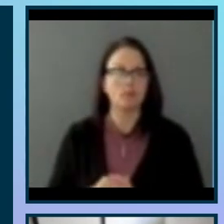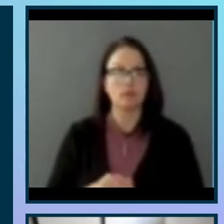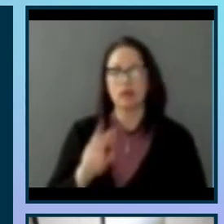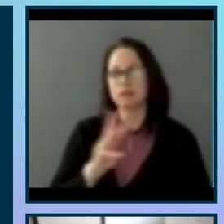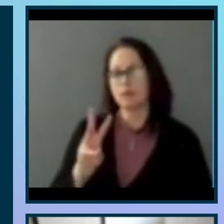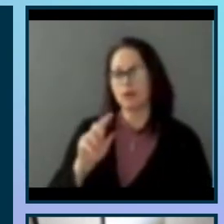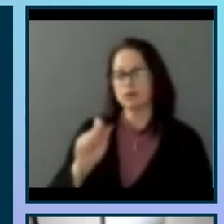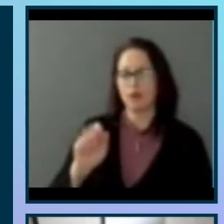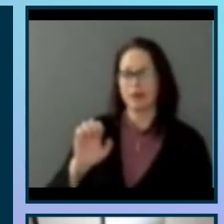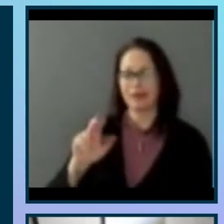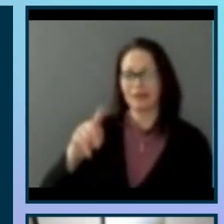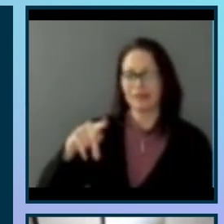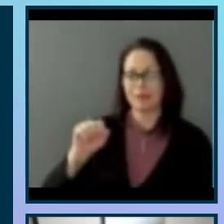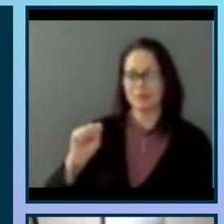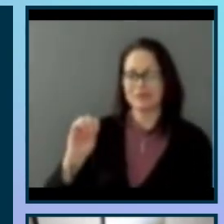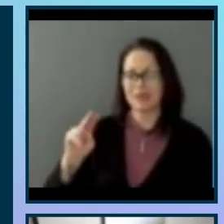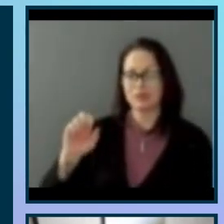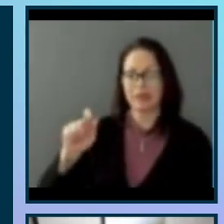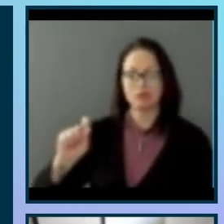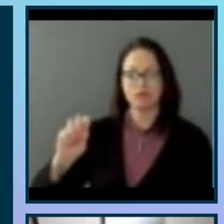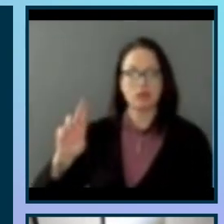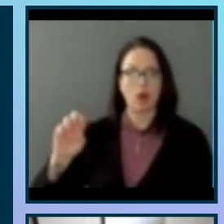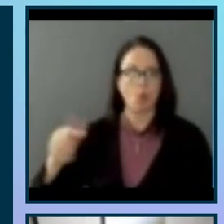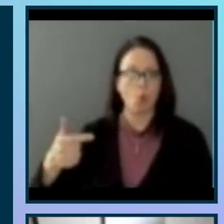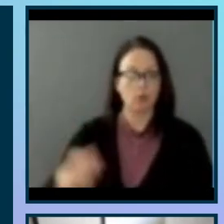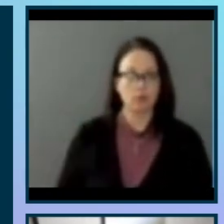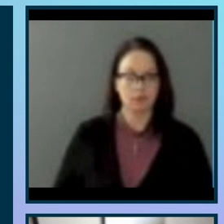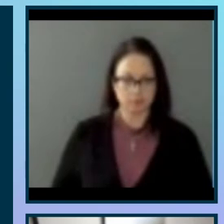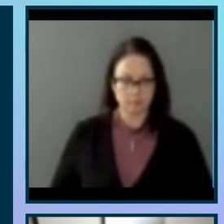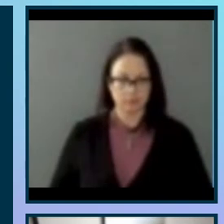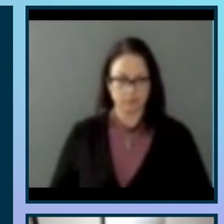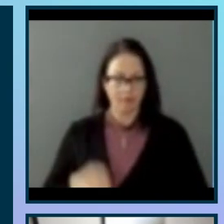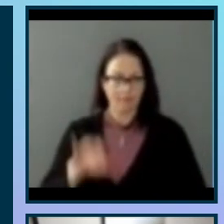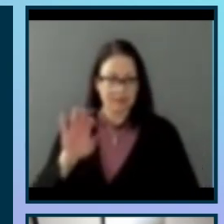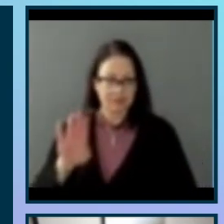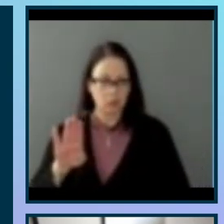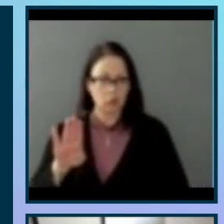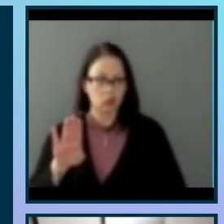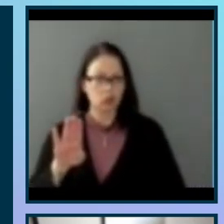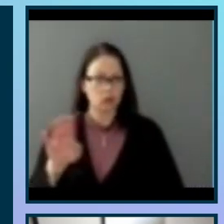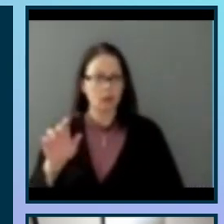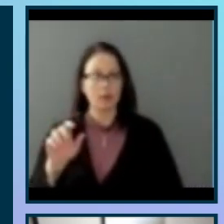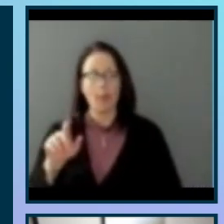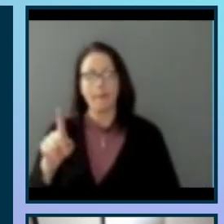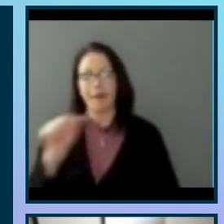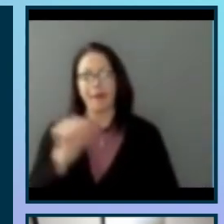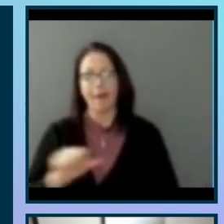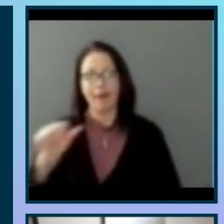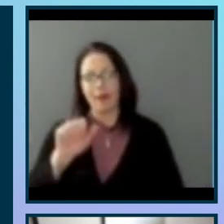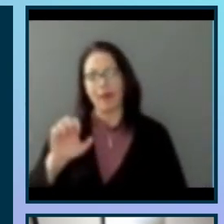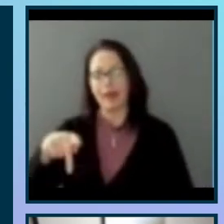.eclipsesoundscapes.org on Facebook. You can find us at